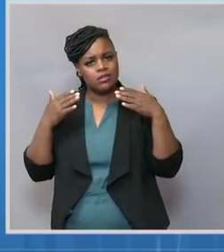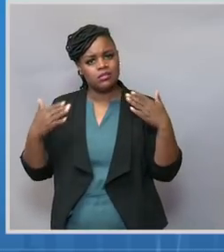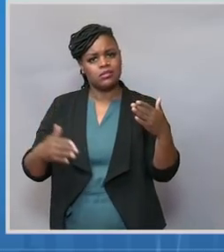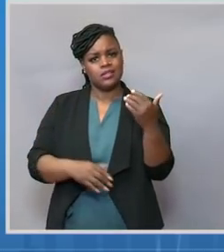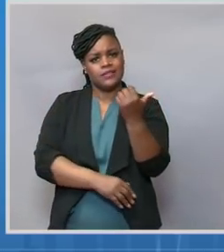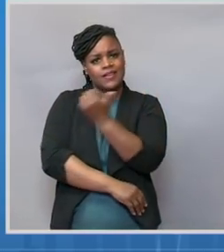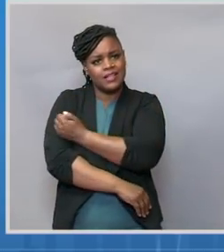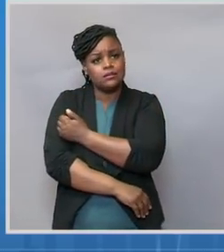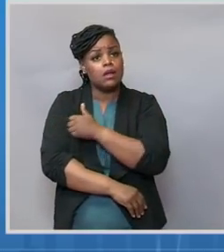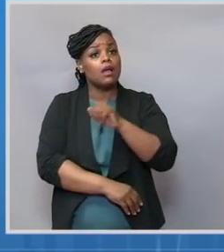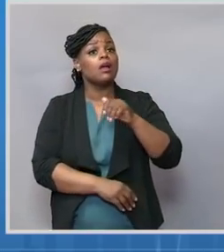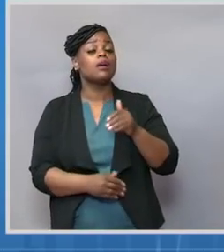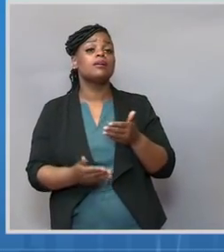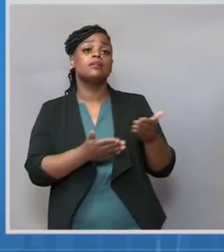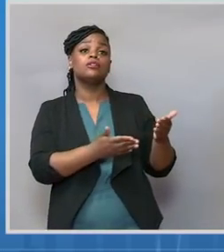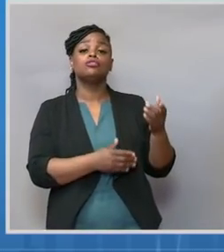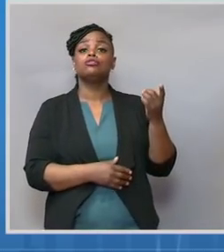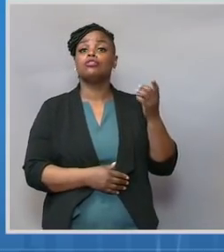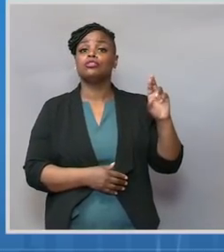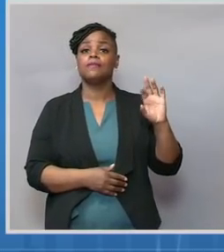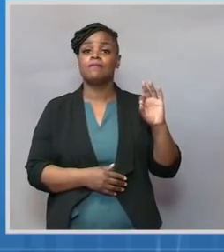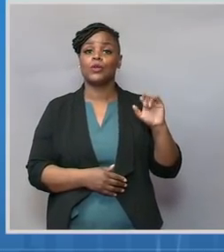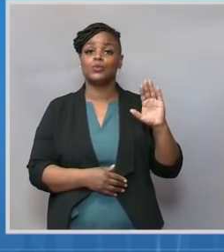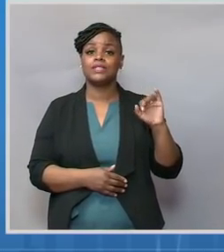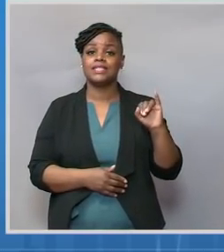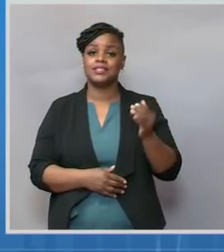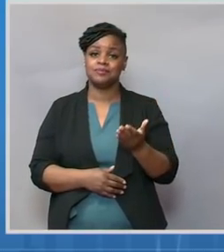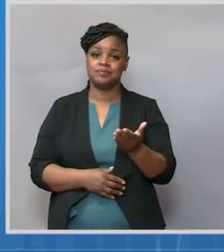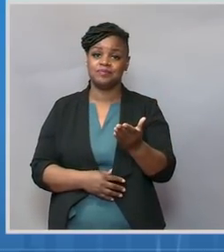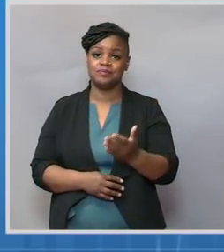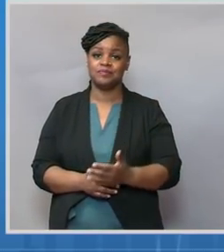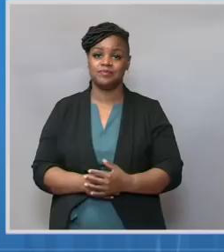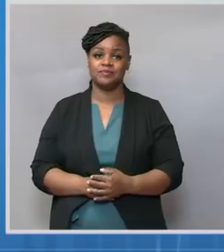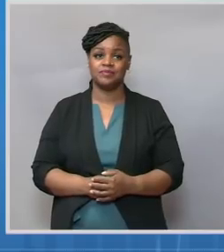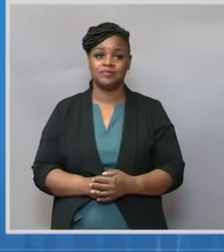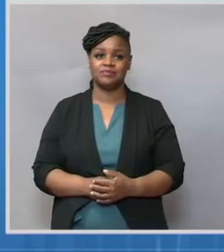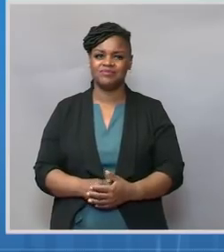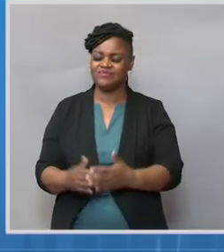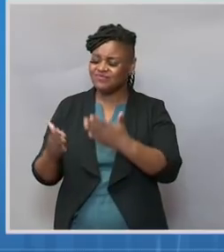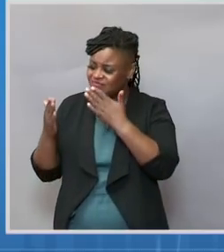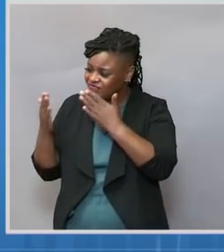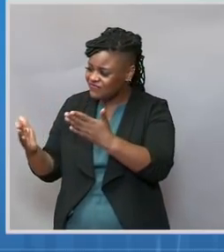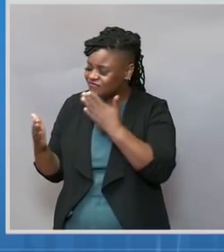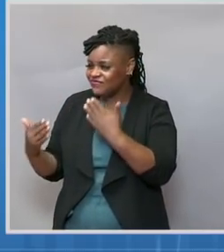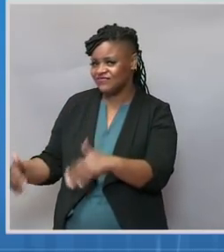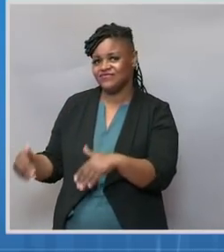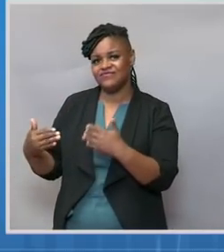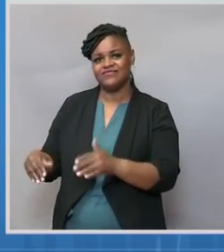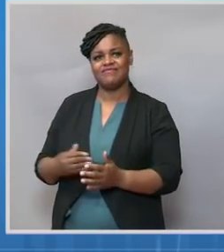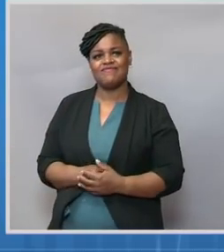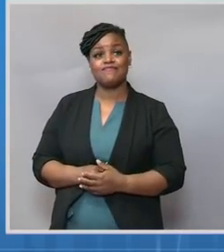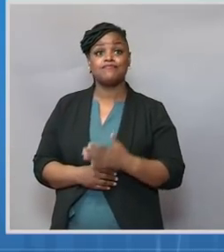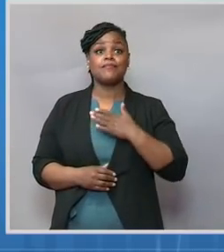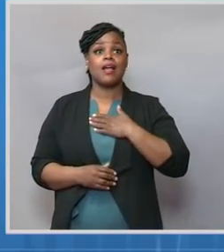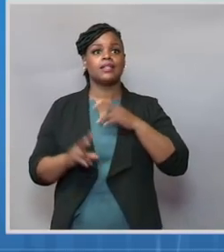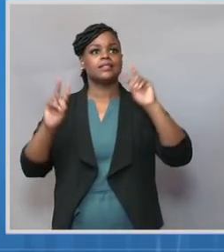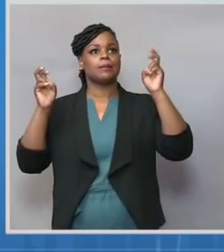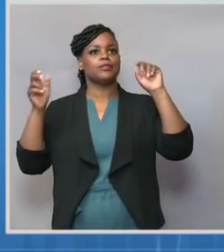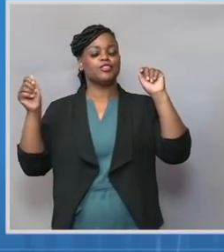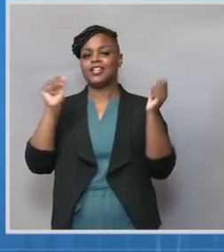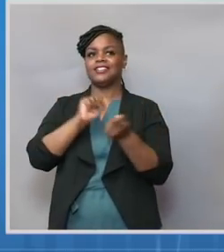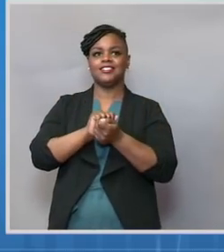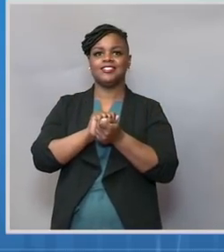things over to Dr. Fauci. Dr. Thank you very much, Dr. Walensky. Dr. I'll switch topics now from vaccines to